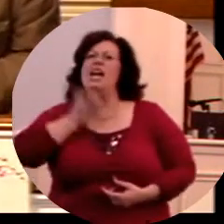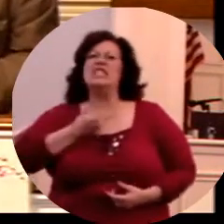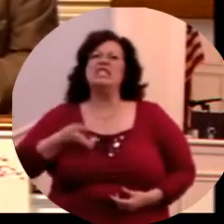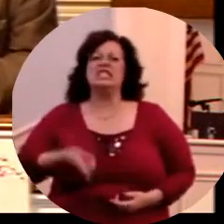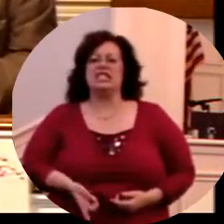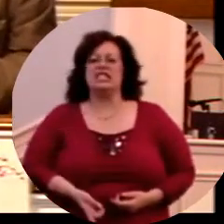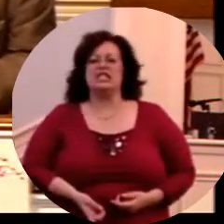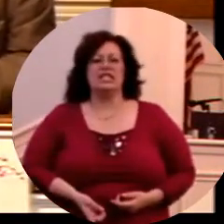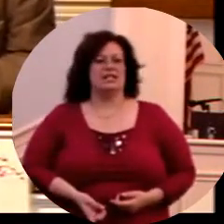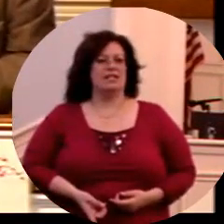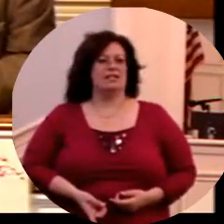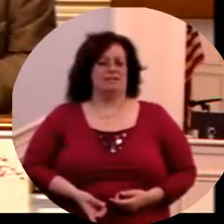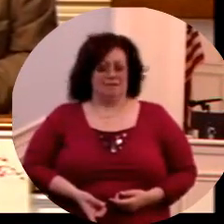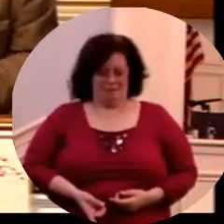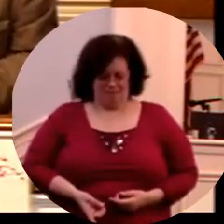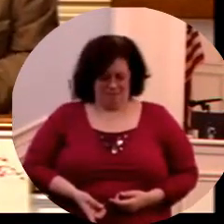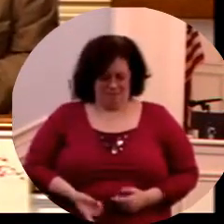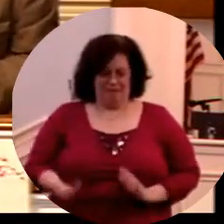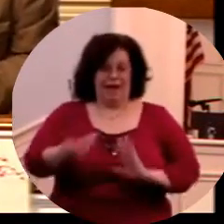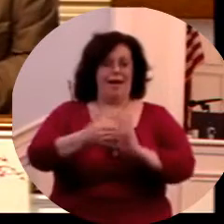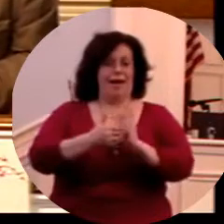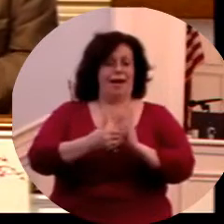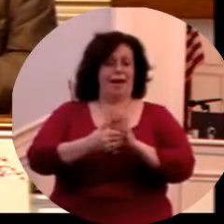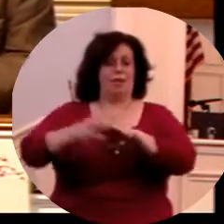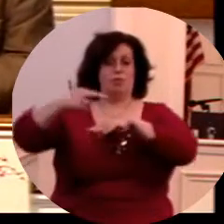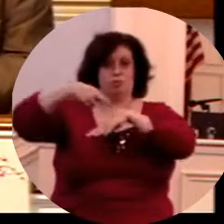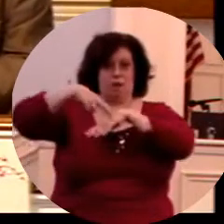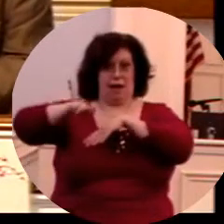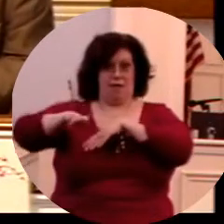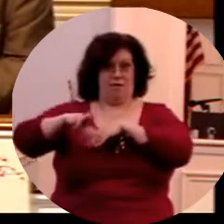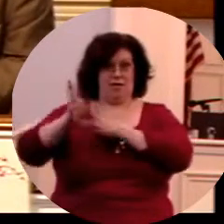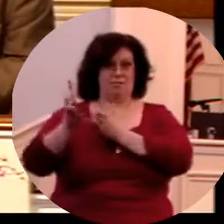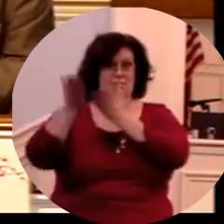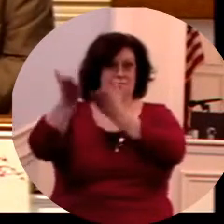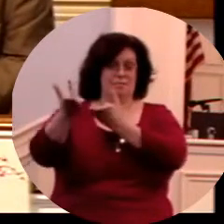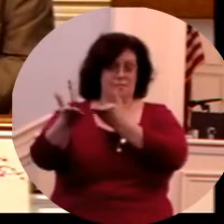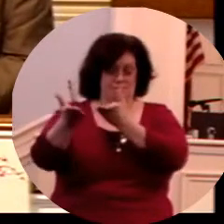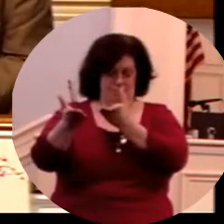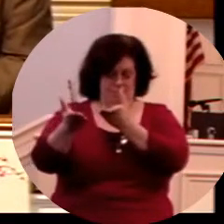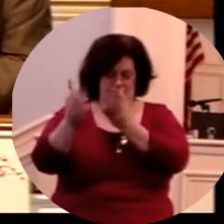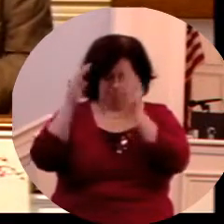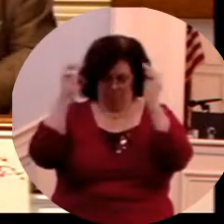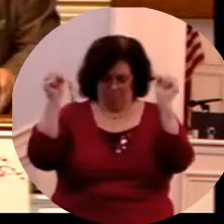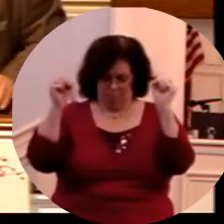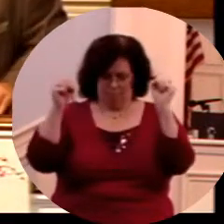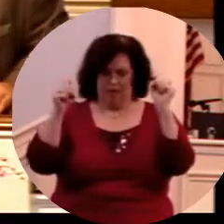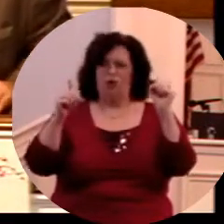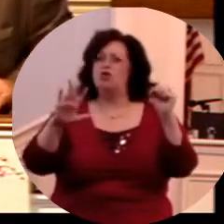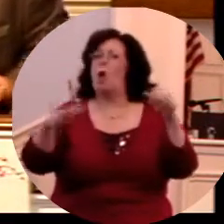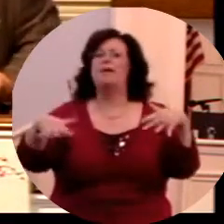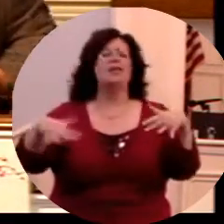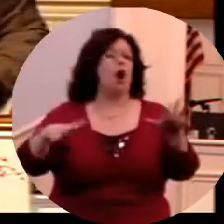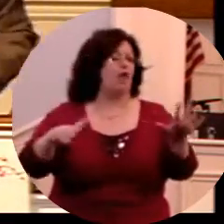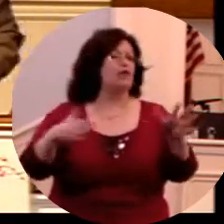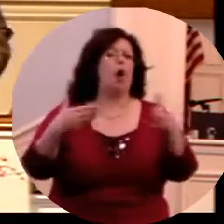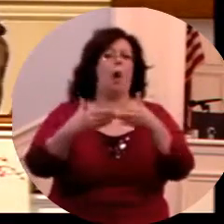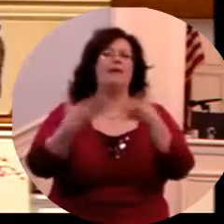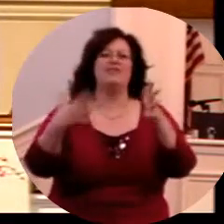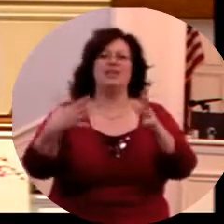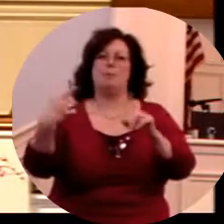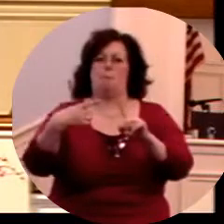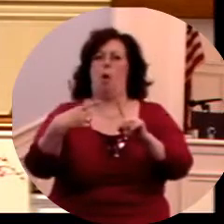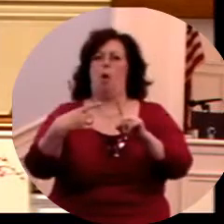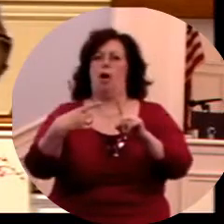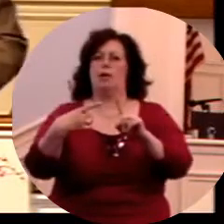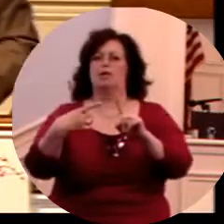how amazing this is. Again, we'll have a reference. As I said, don't get nervous. I'll finish this